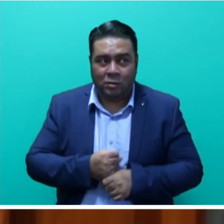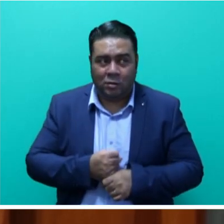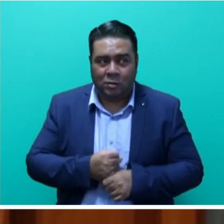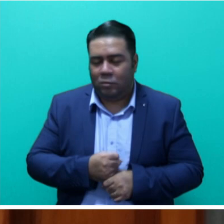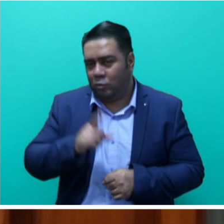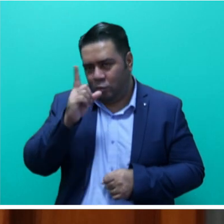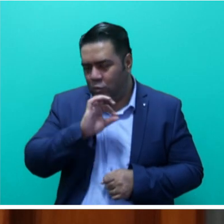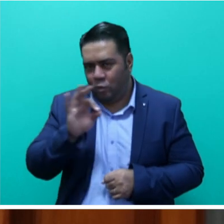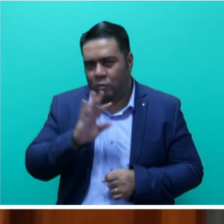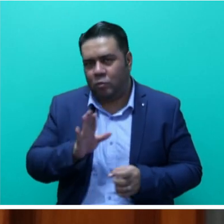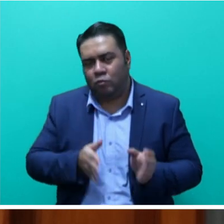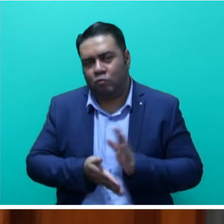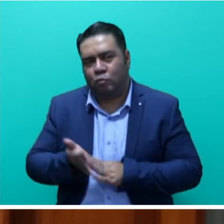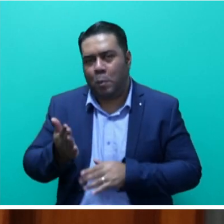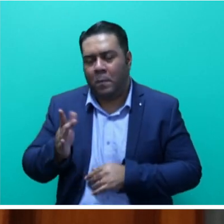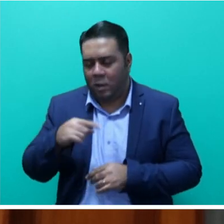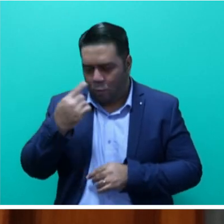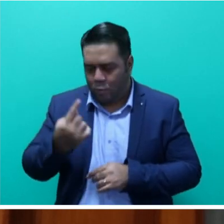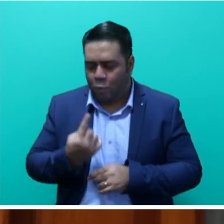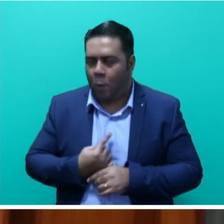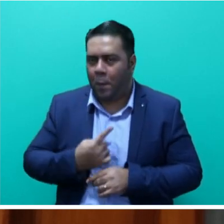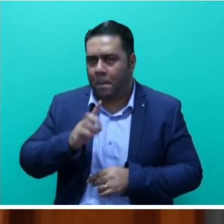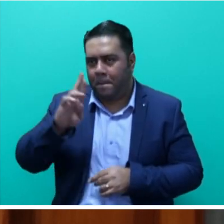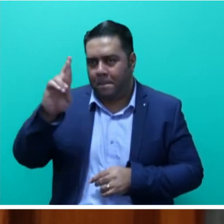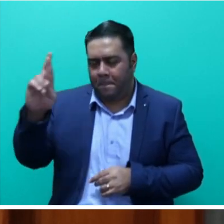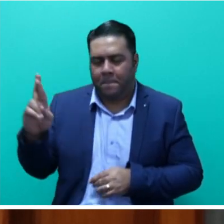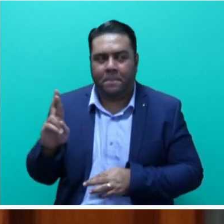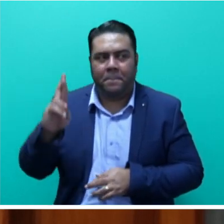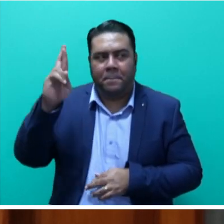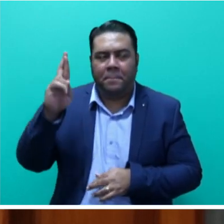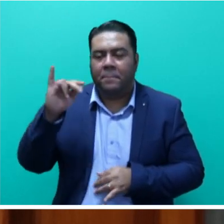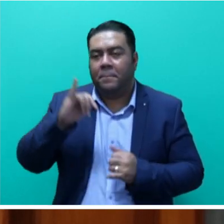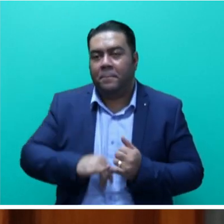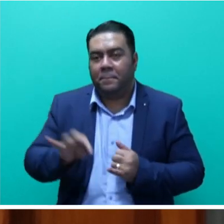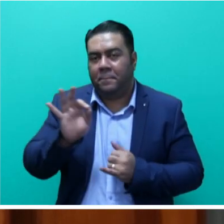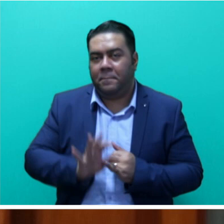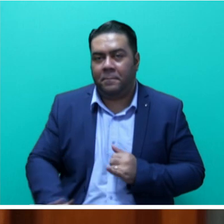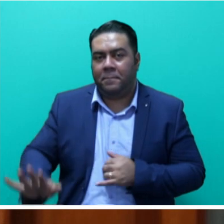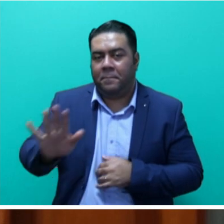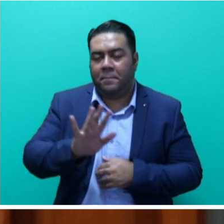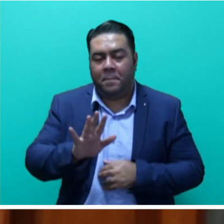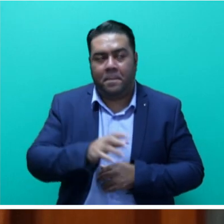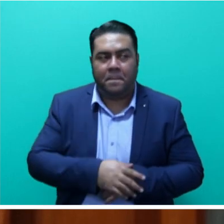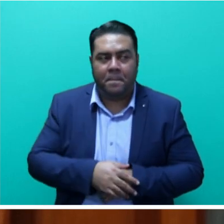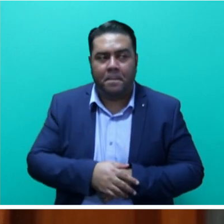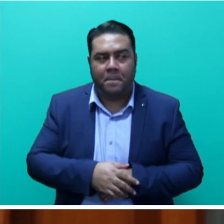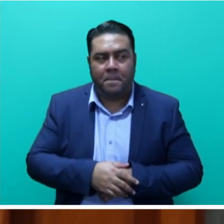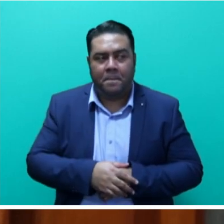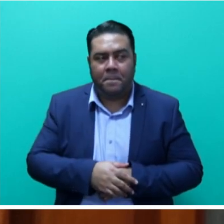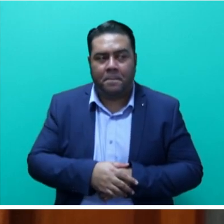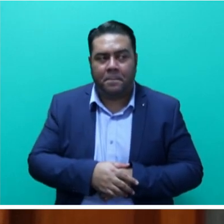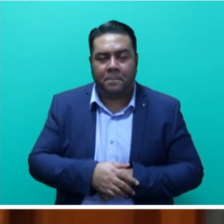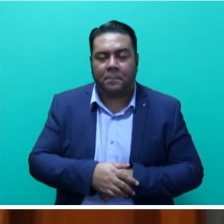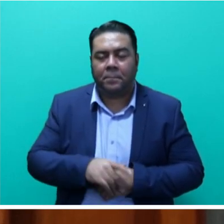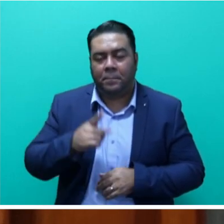not make it, so I was the only representative from the South Pacific. And I can say that